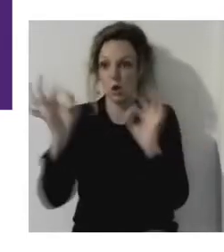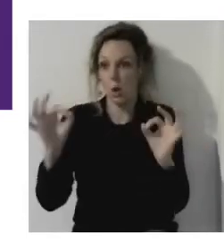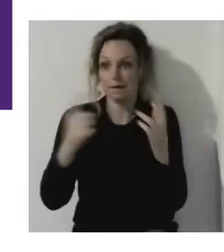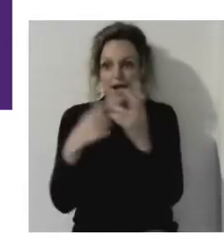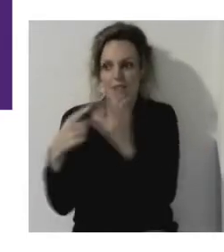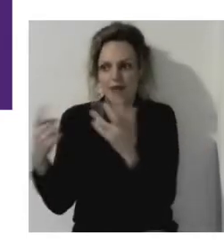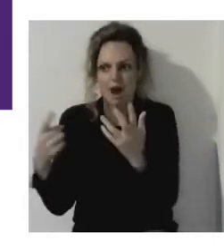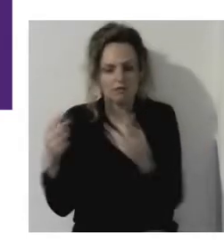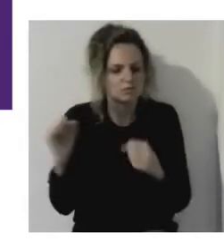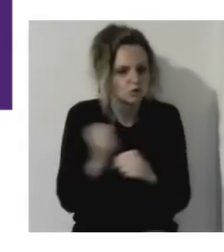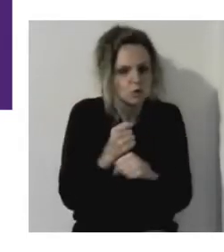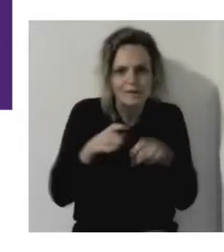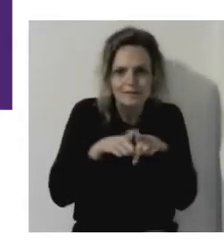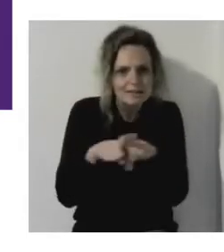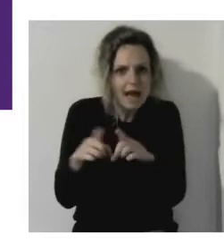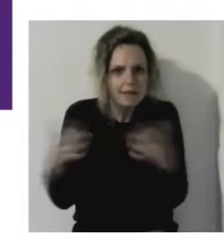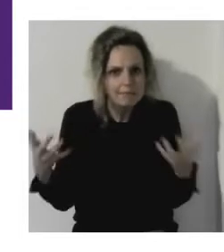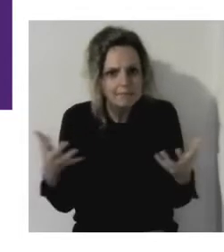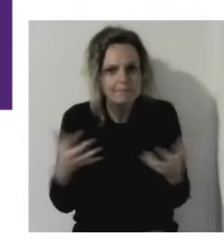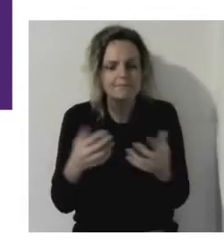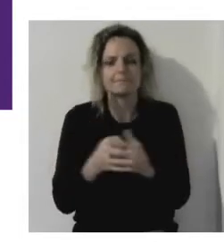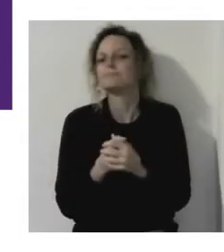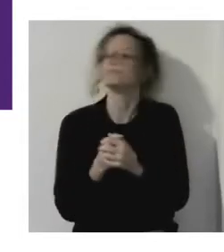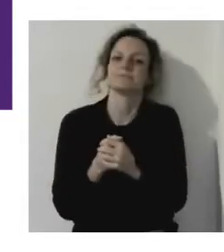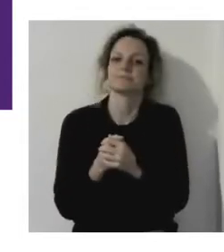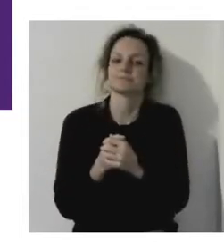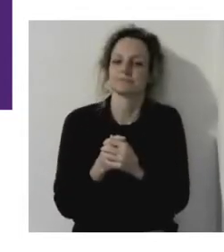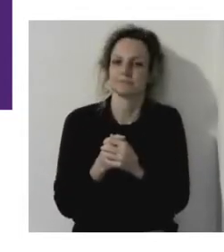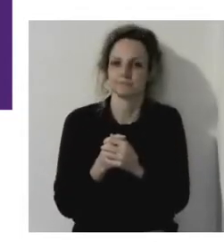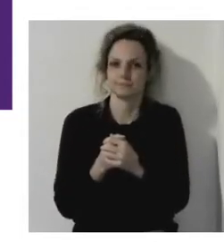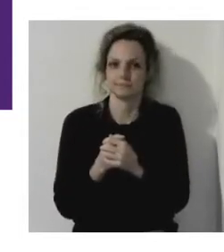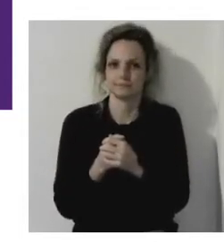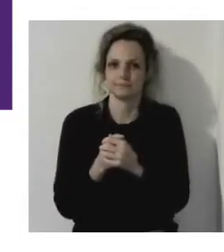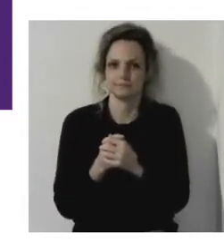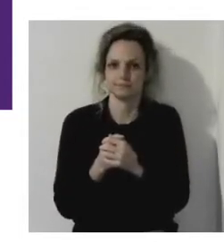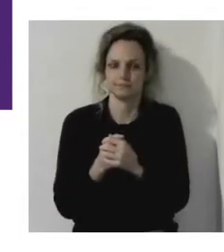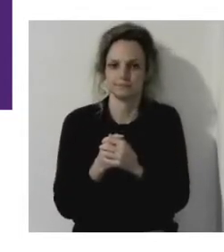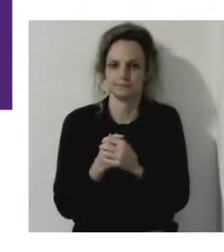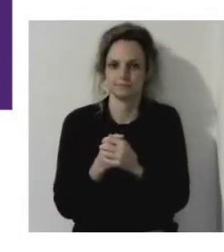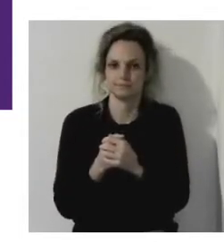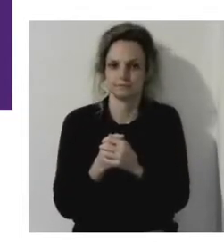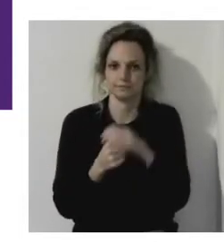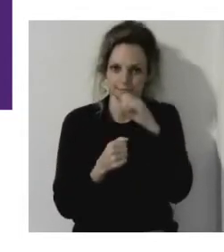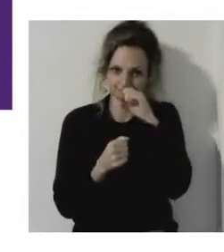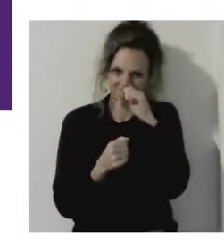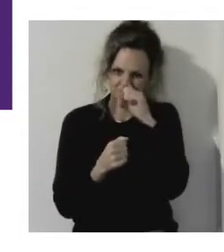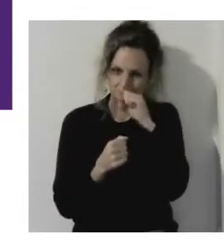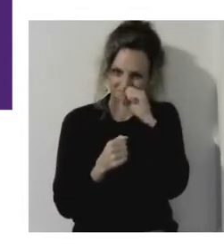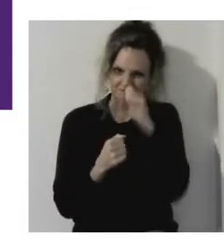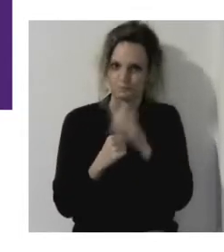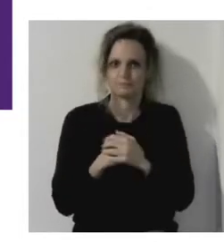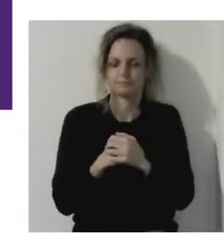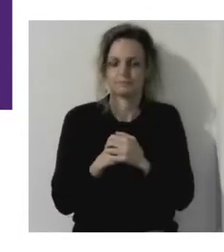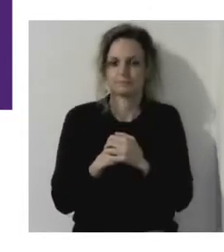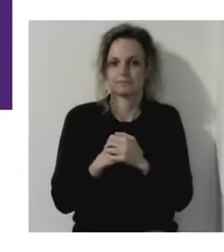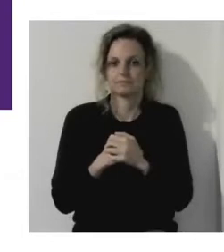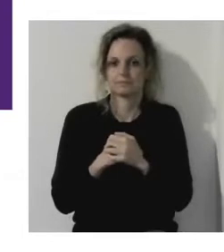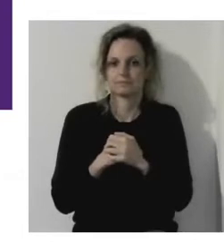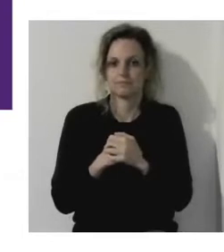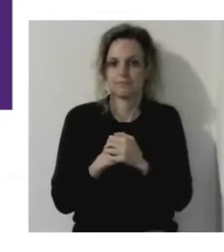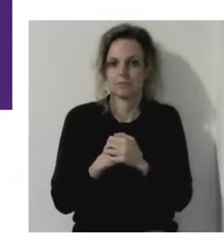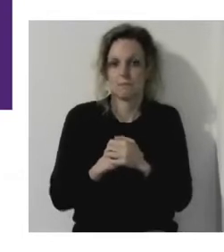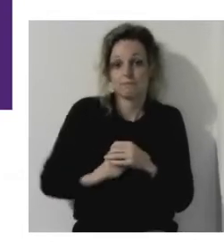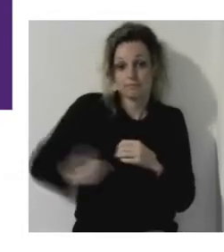Yeah. And, and, you know, you're, you're implicated in a, the entrepreneurial landscape, you know, in Northern Europe and beyond.